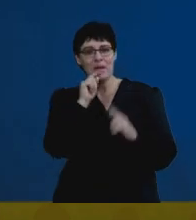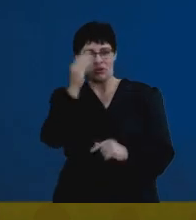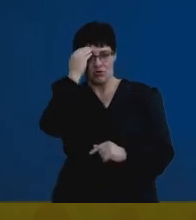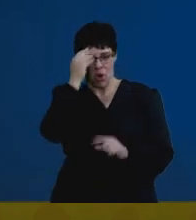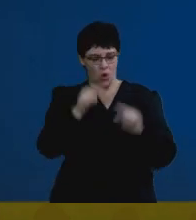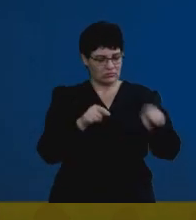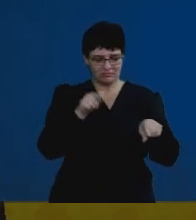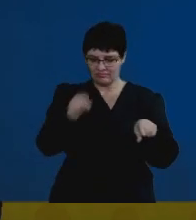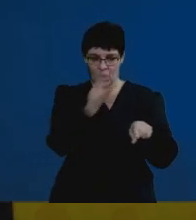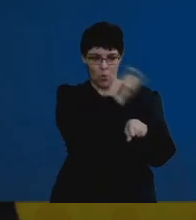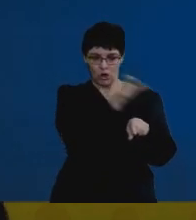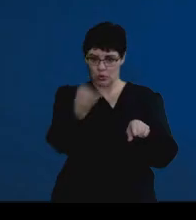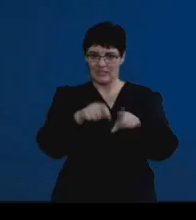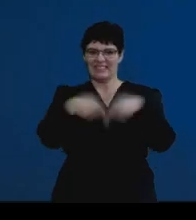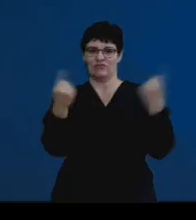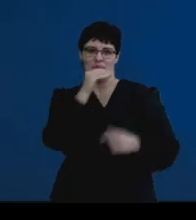your terms.